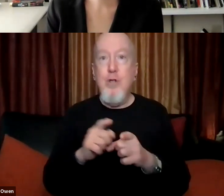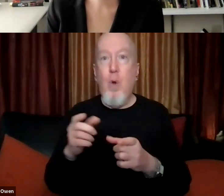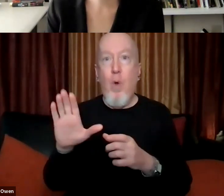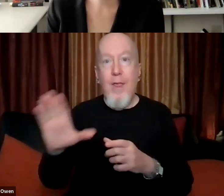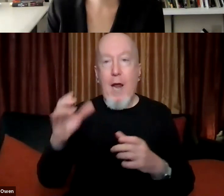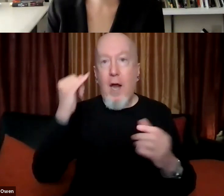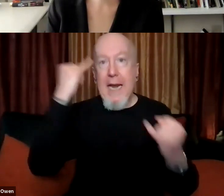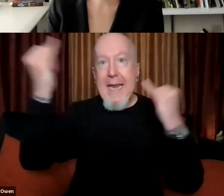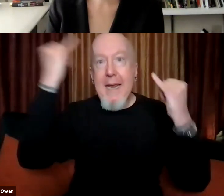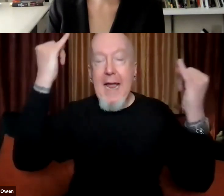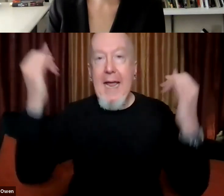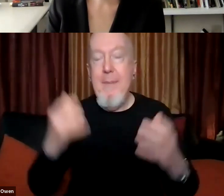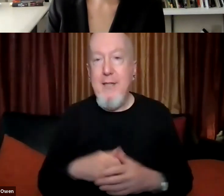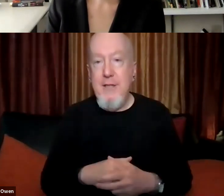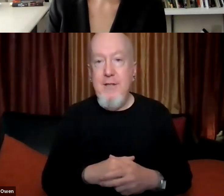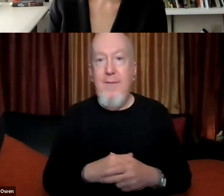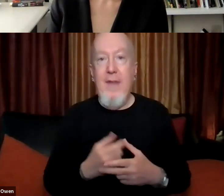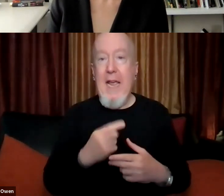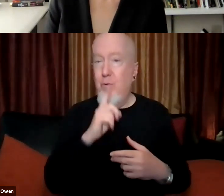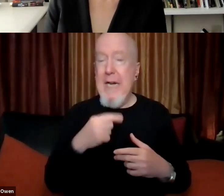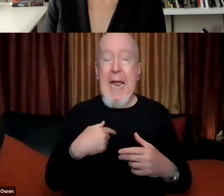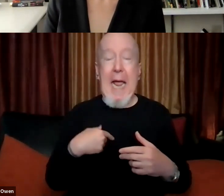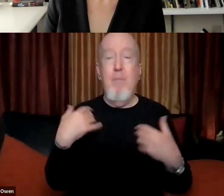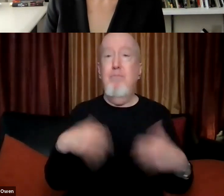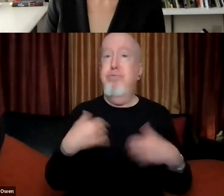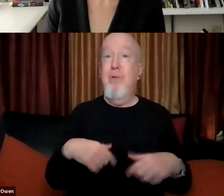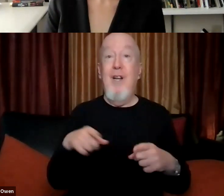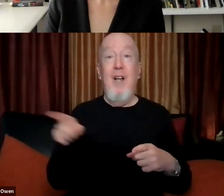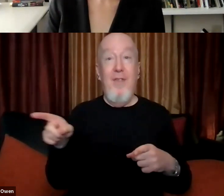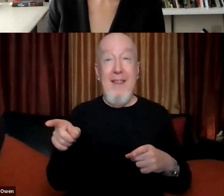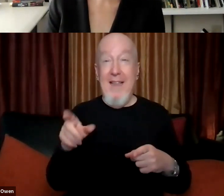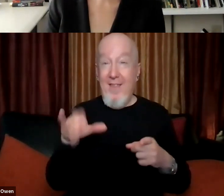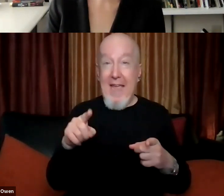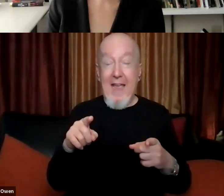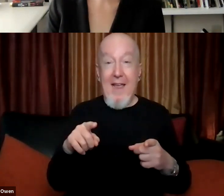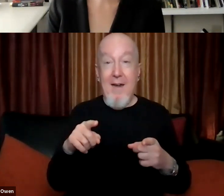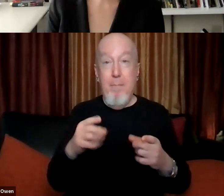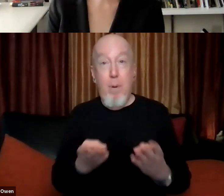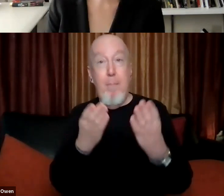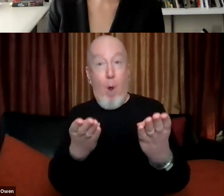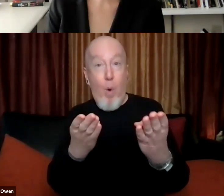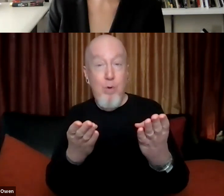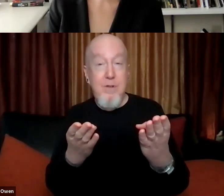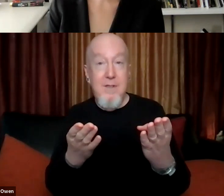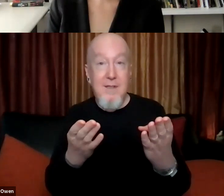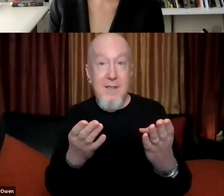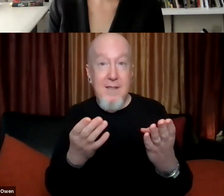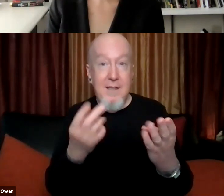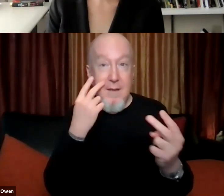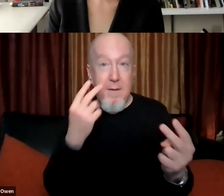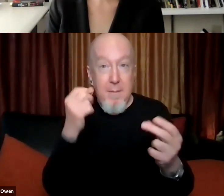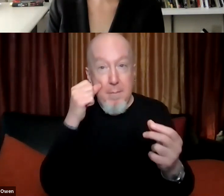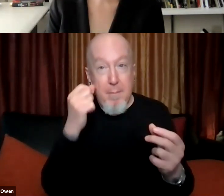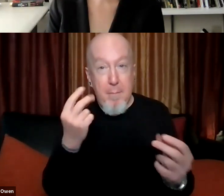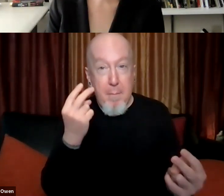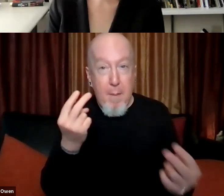the proposed memorials that I've seen in, I guess it was, when was